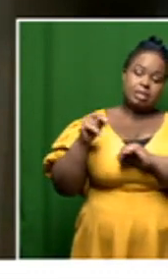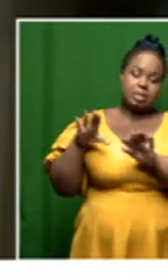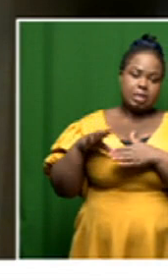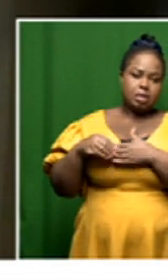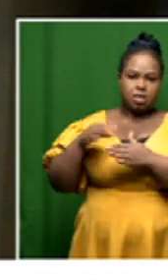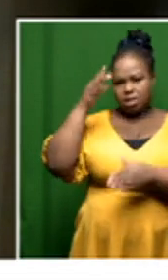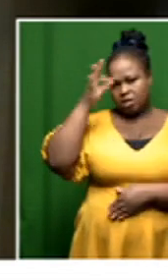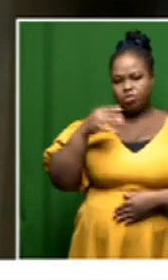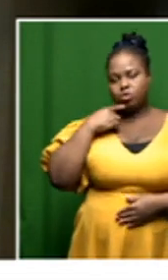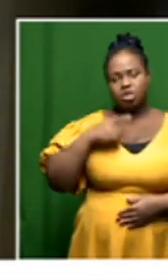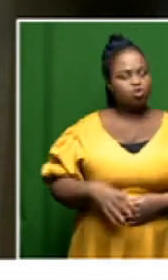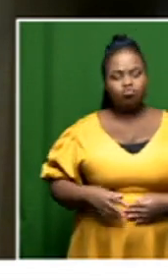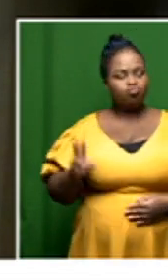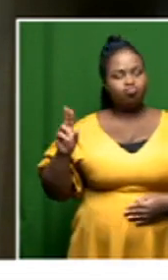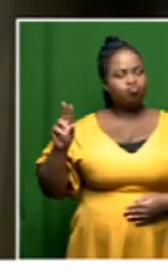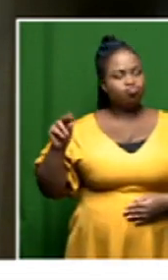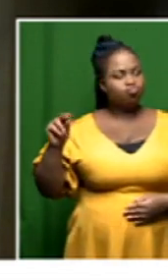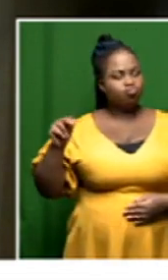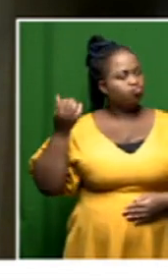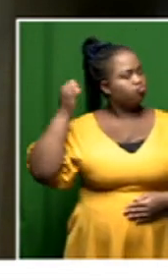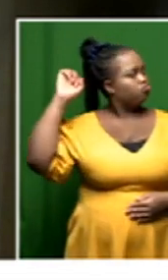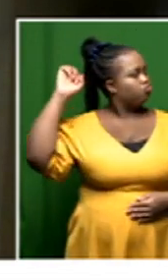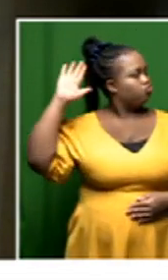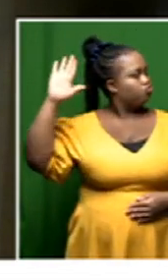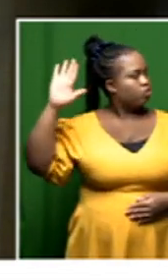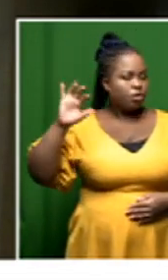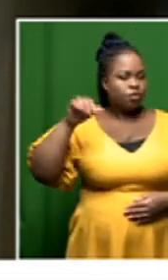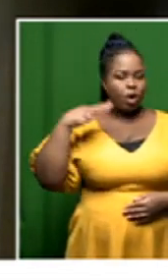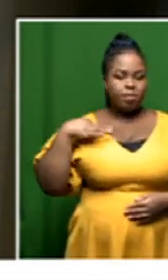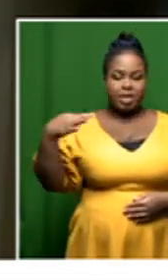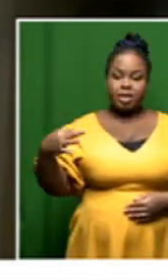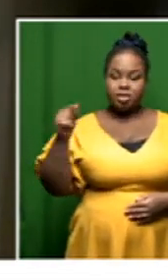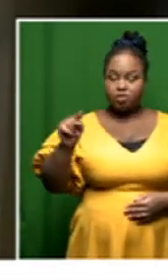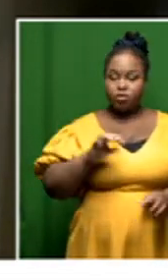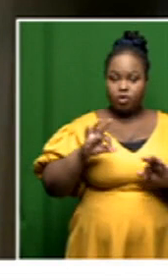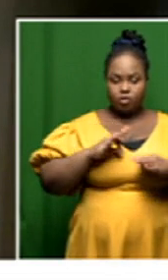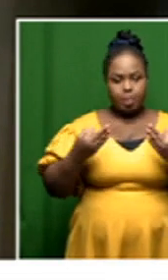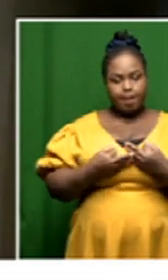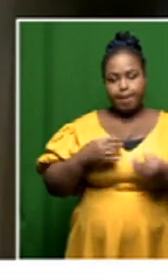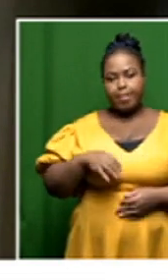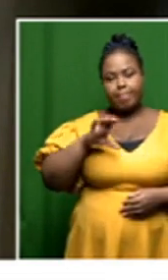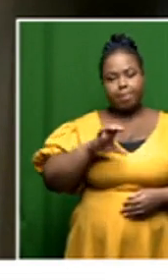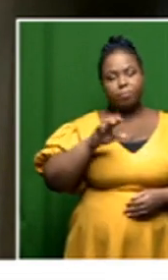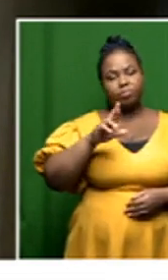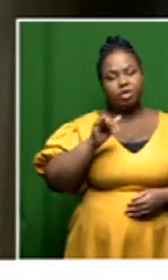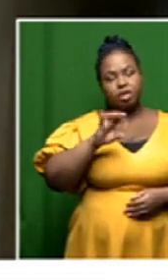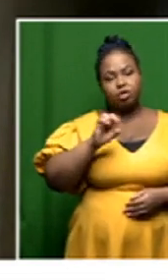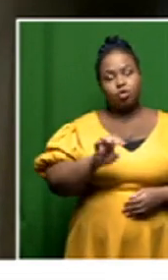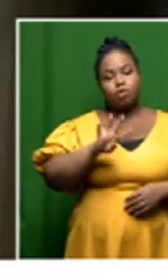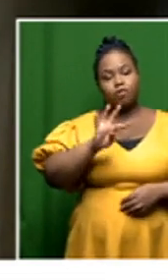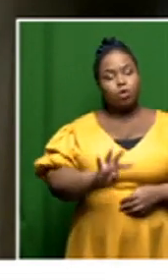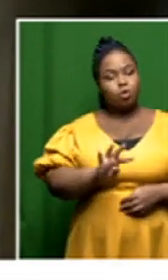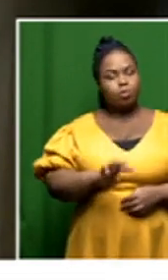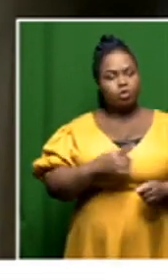be the one that says no we are going to oppose an application by the families of the credit for that wants